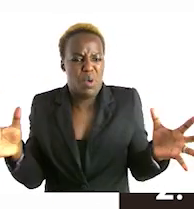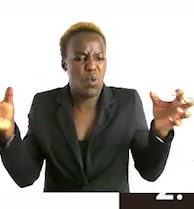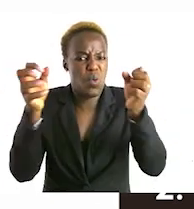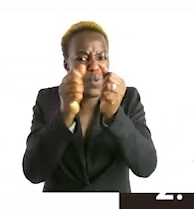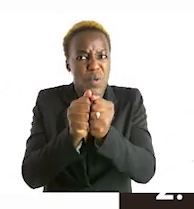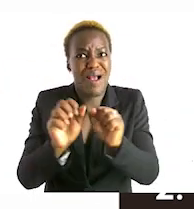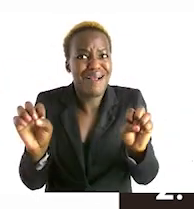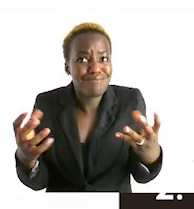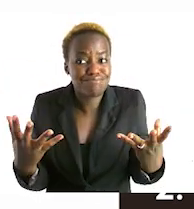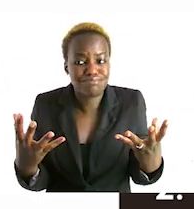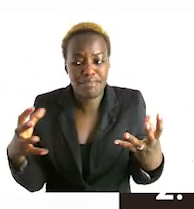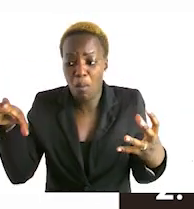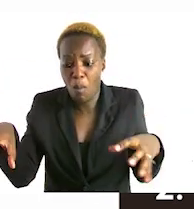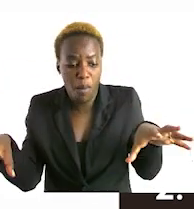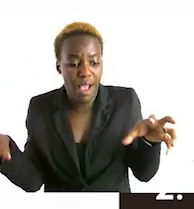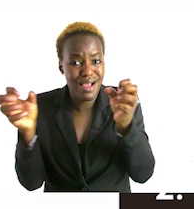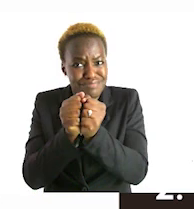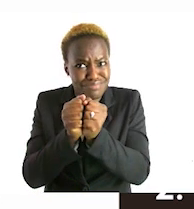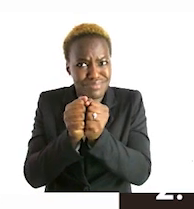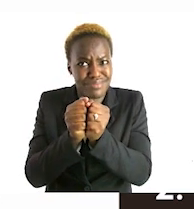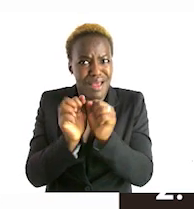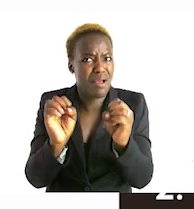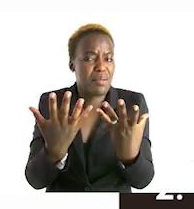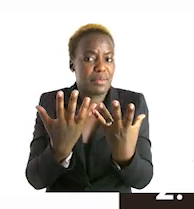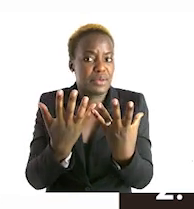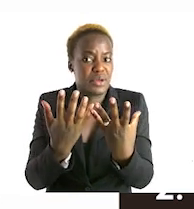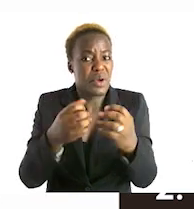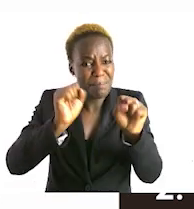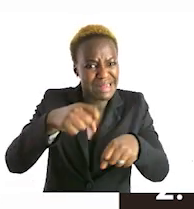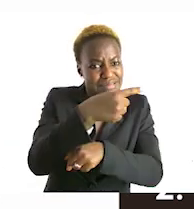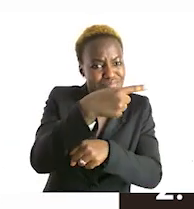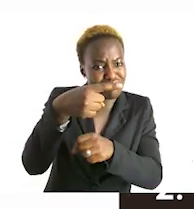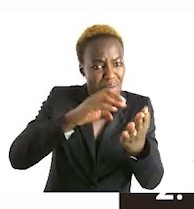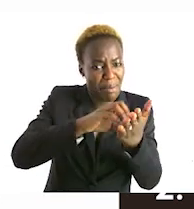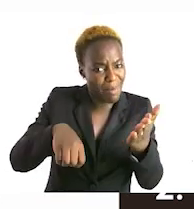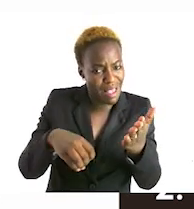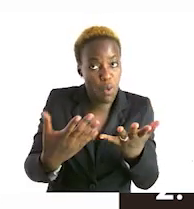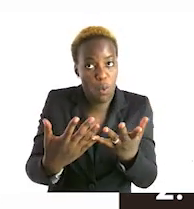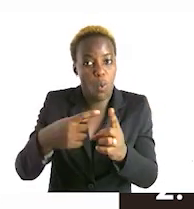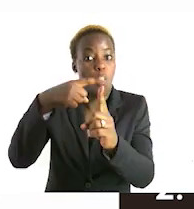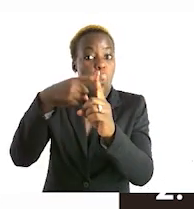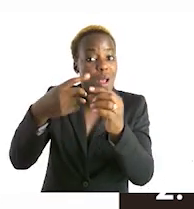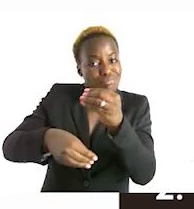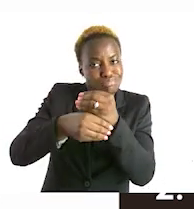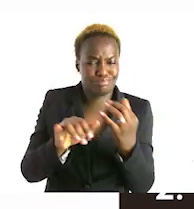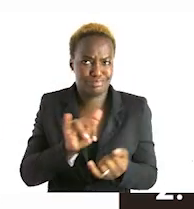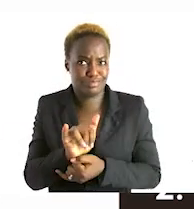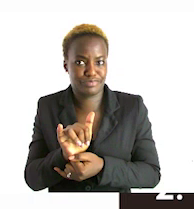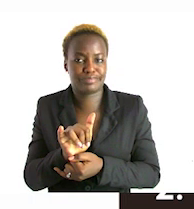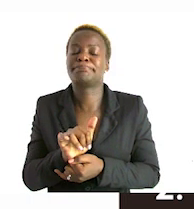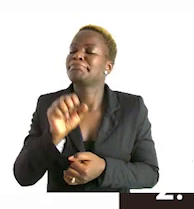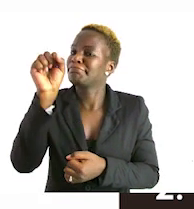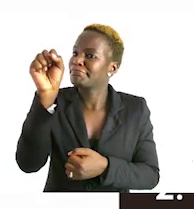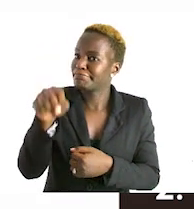what do you need to do do you need to minus or do you need to add that's correct you need to add because we